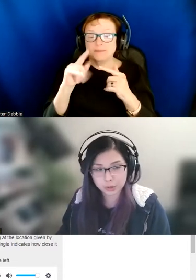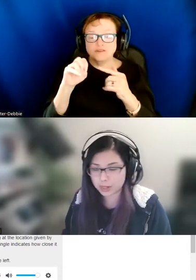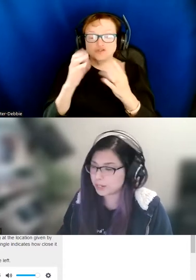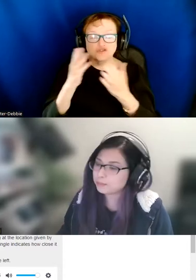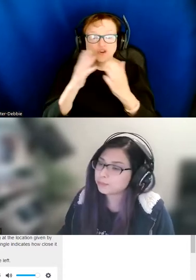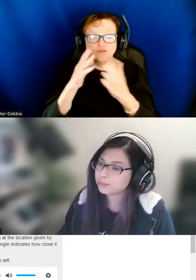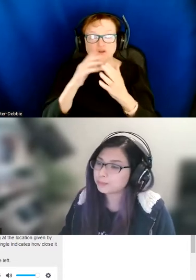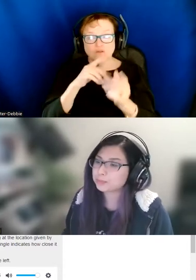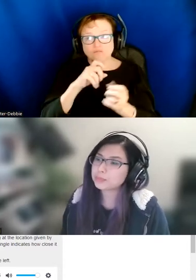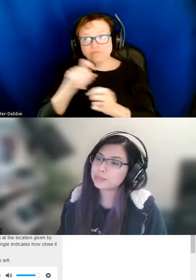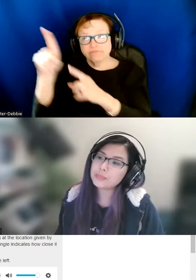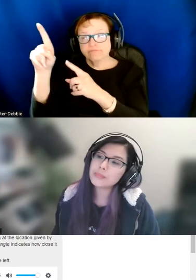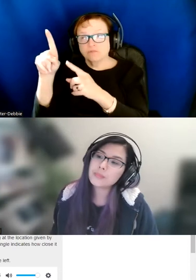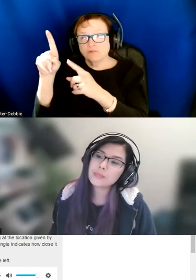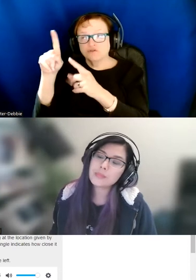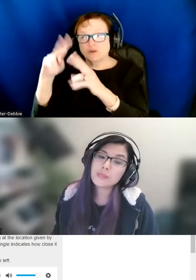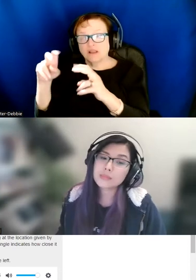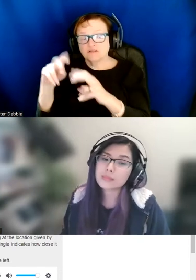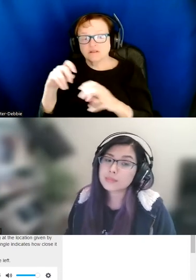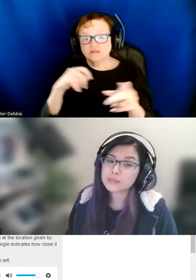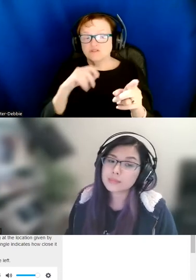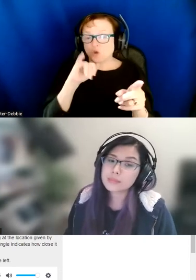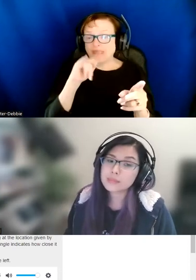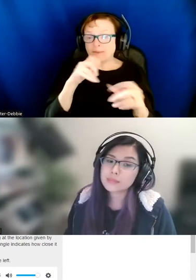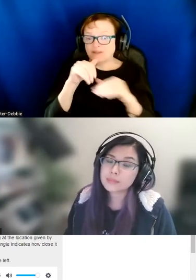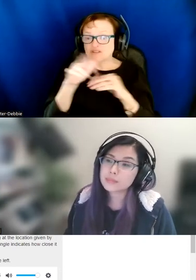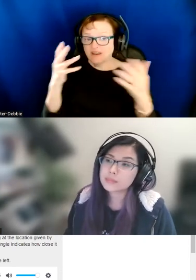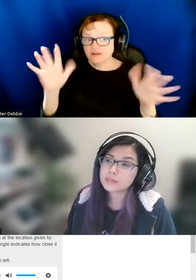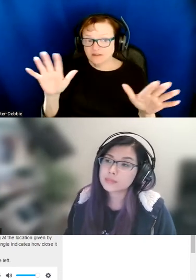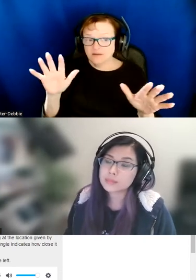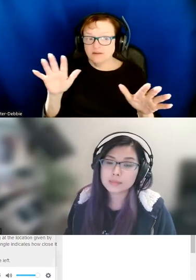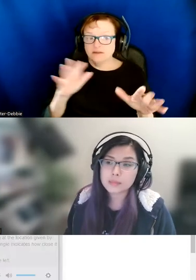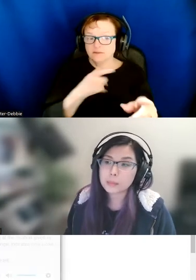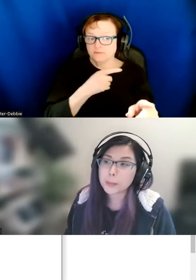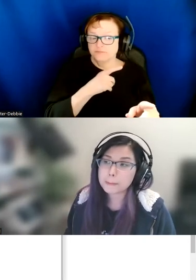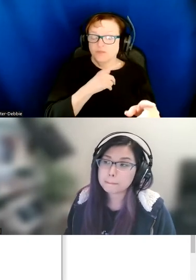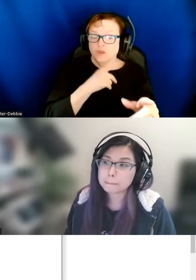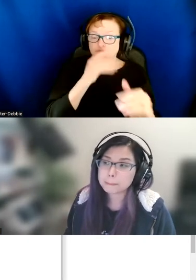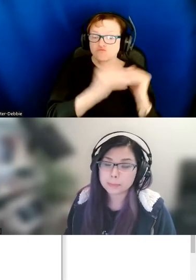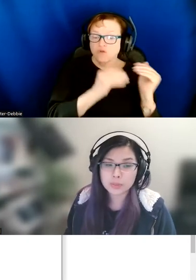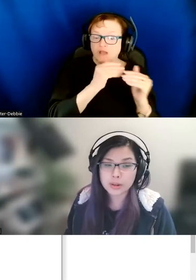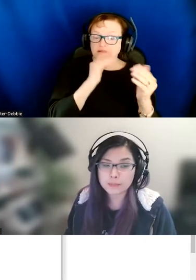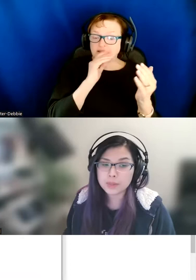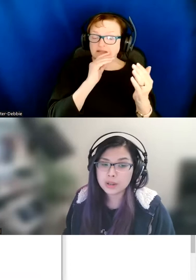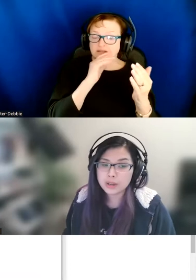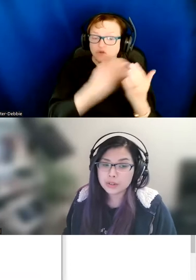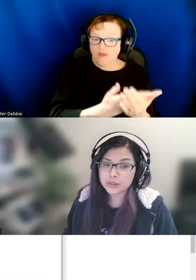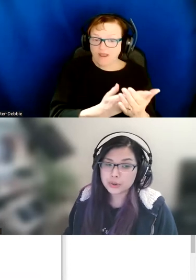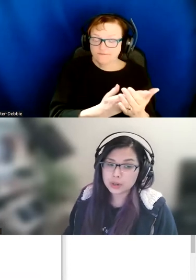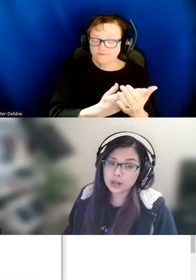i'll show you what i mean image request sent process image results arrived okay